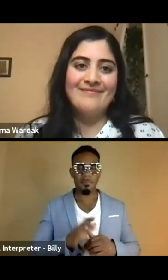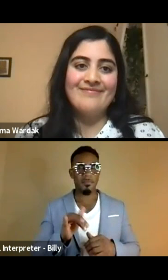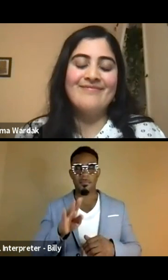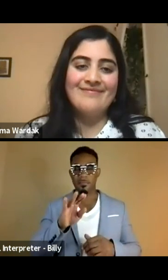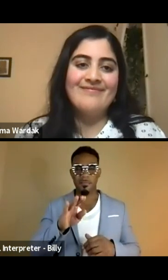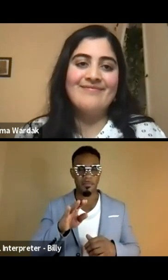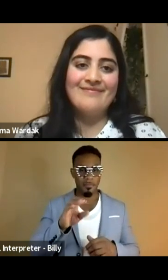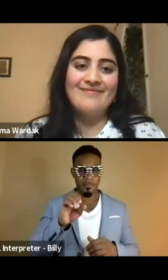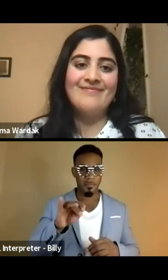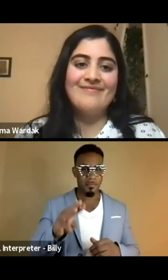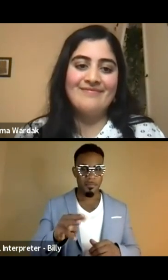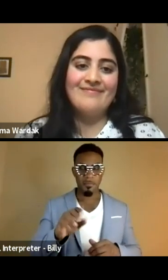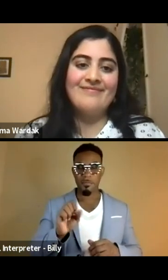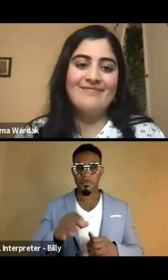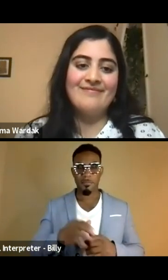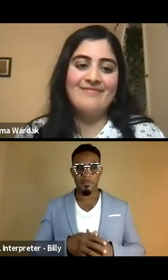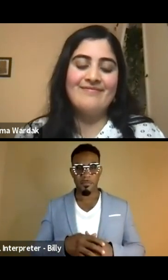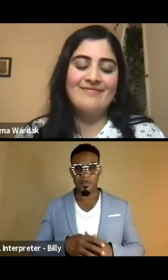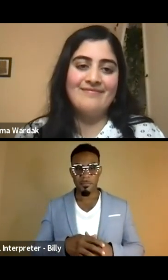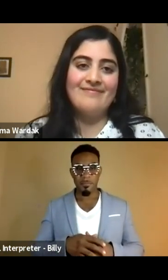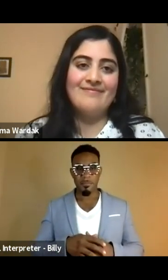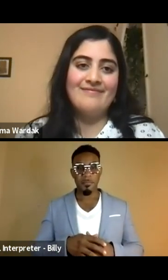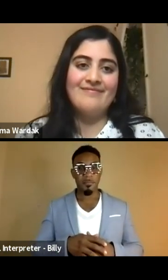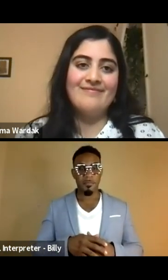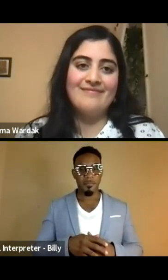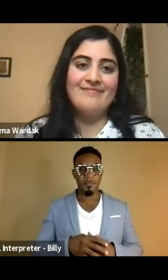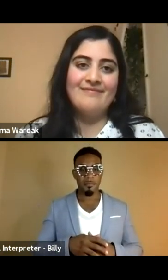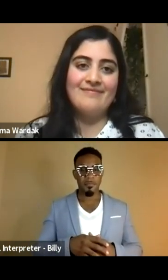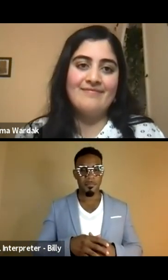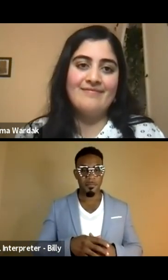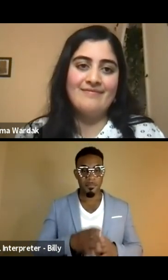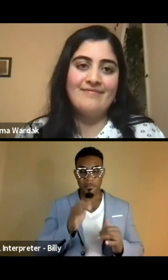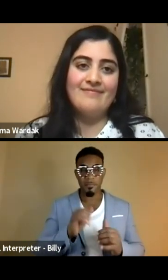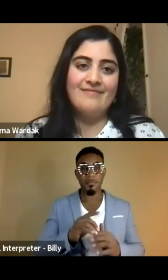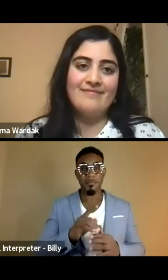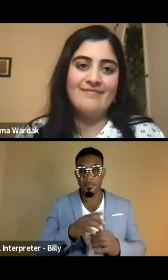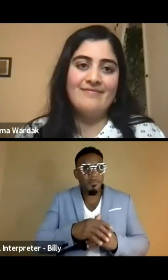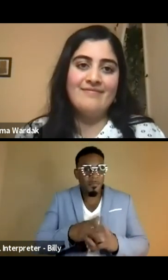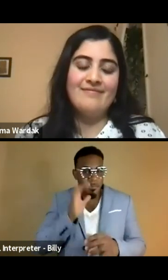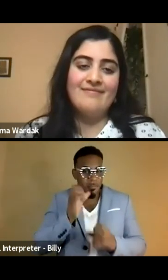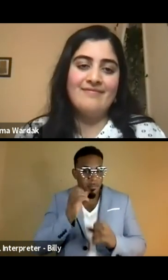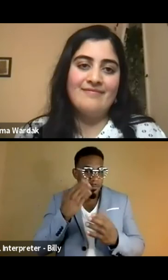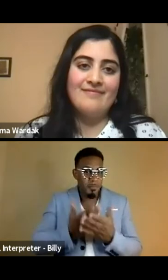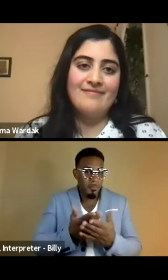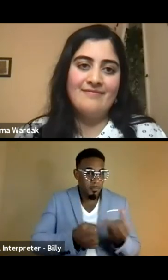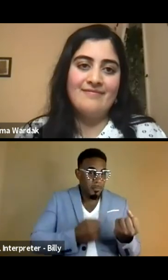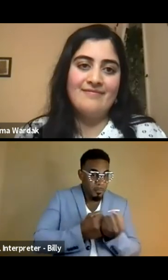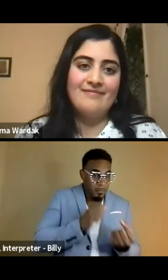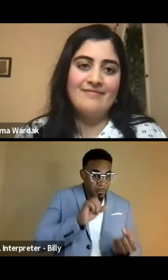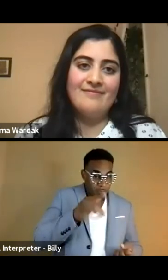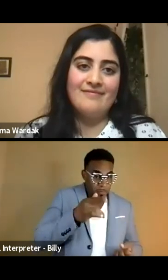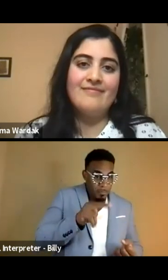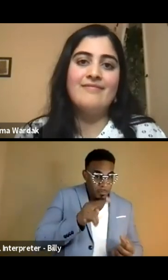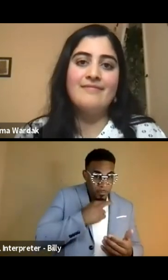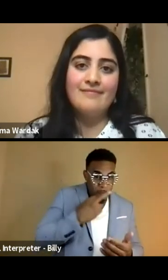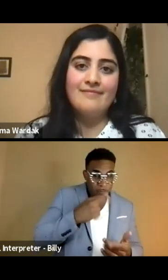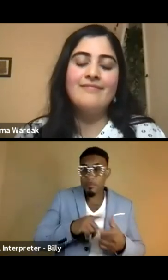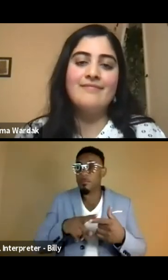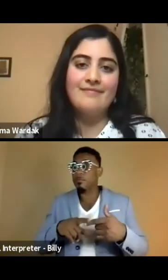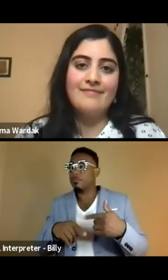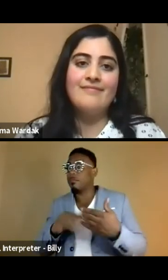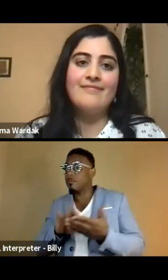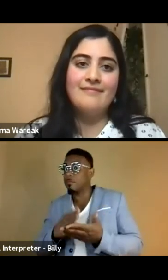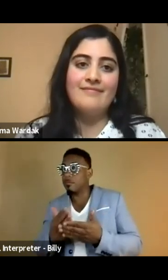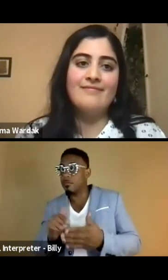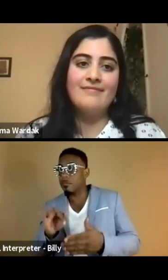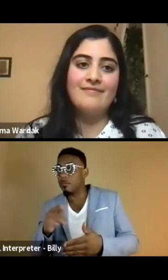stomach. So, um, yeah. So I hope you all get to either supported Afghan restaurant or cooks